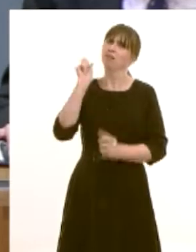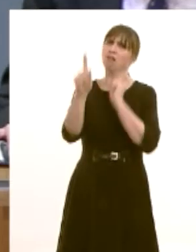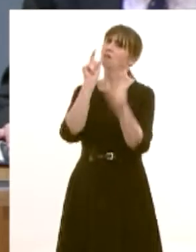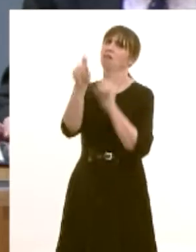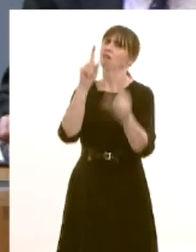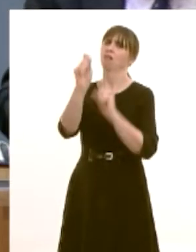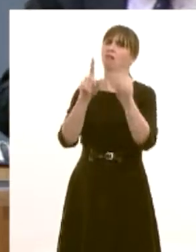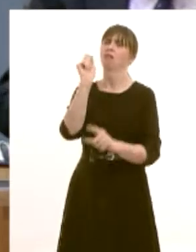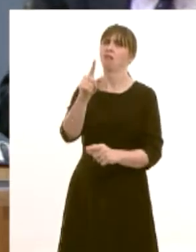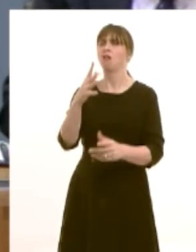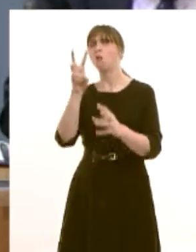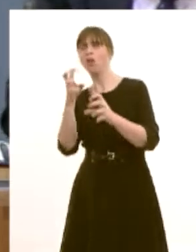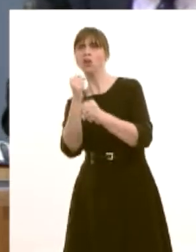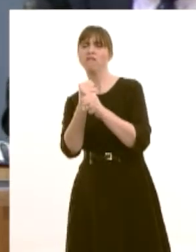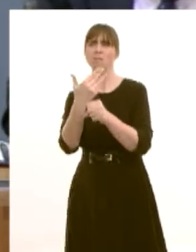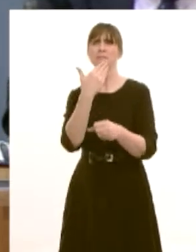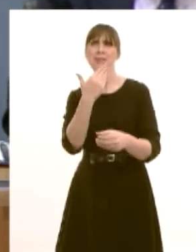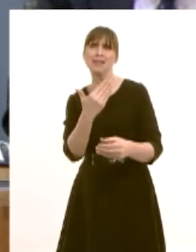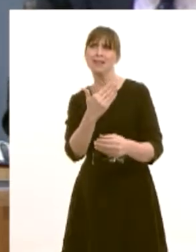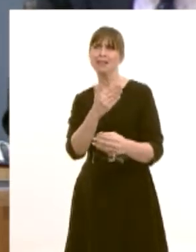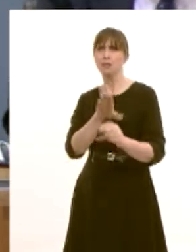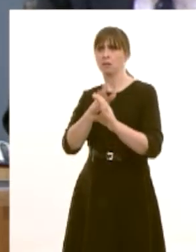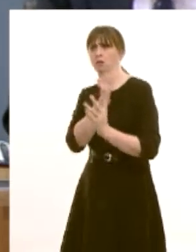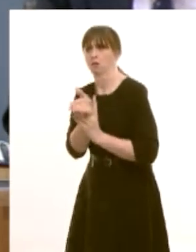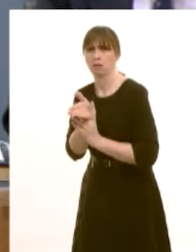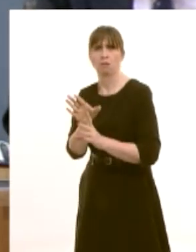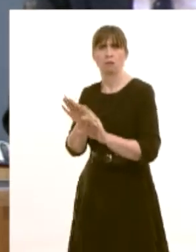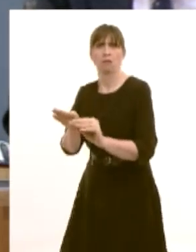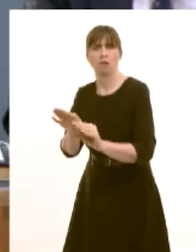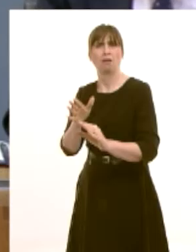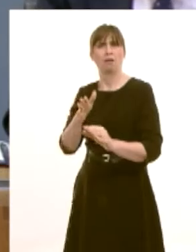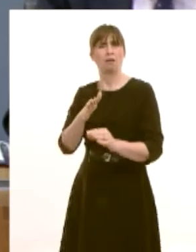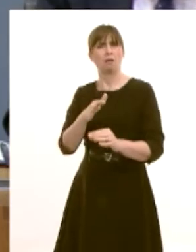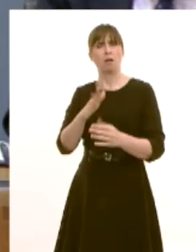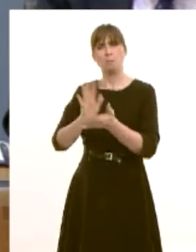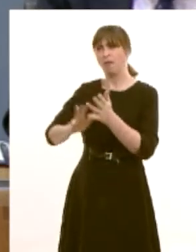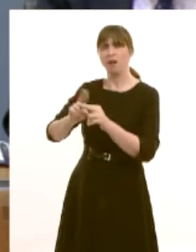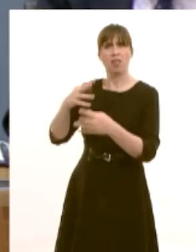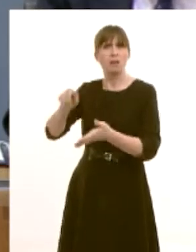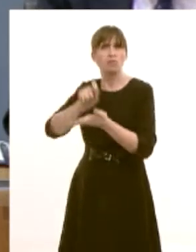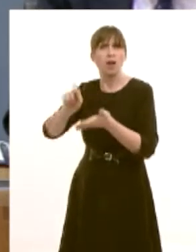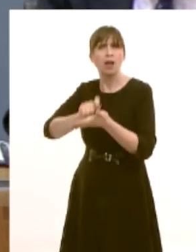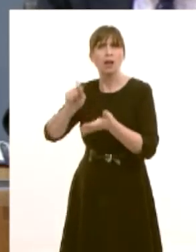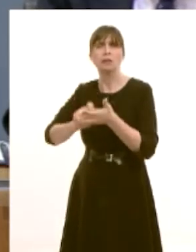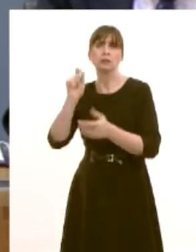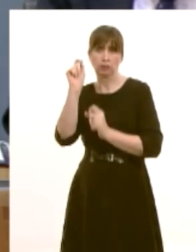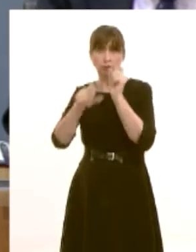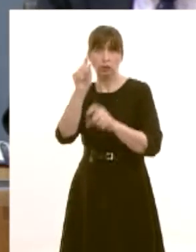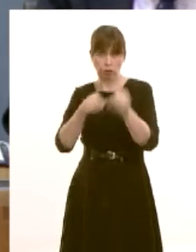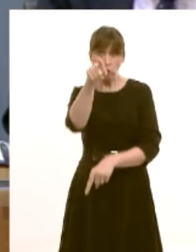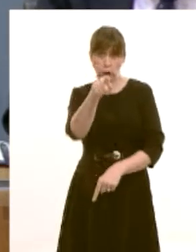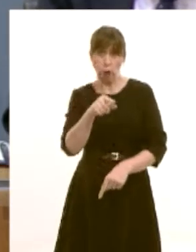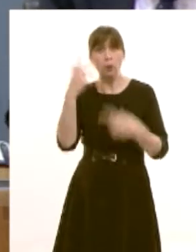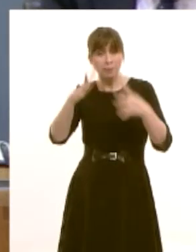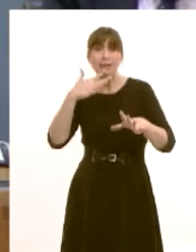looking to the Welsh Government to intervene if possible. What can you say to those parents who have written to you concerned that rather than